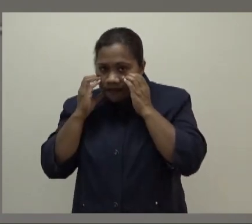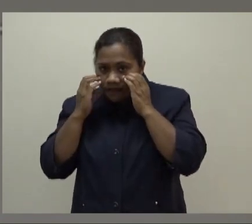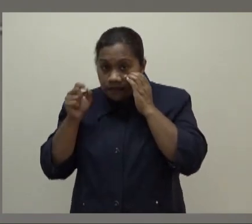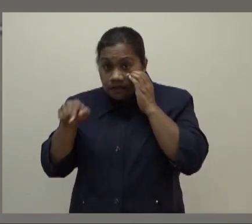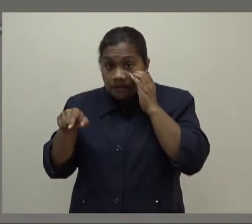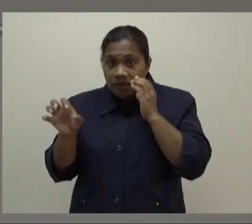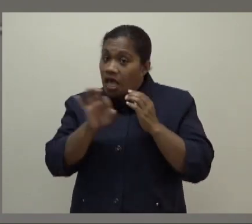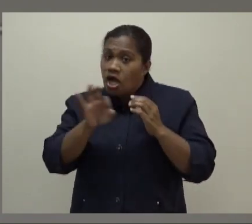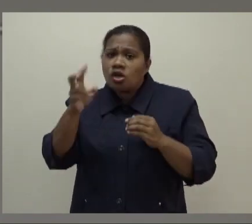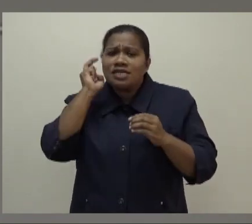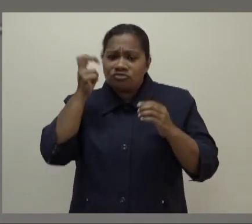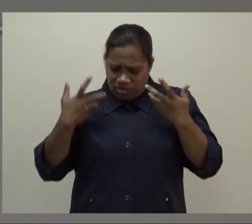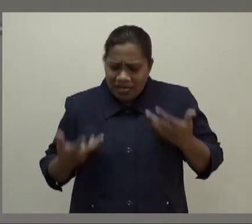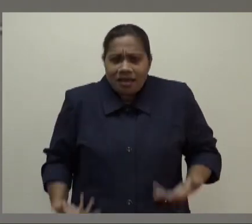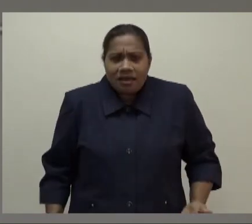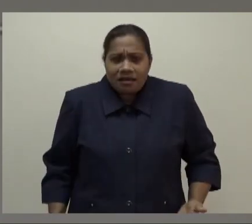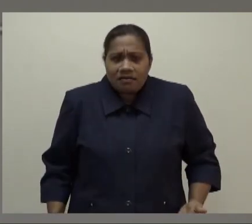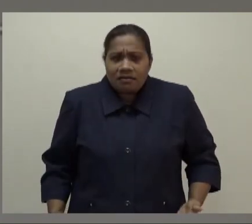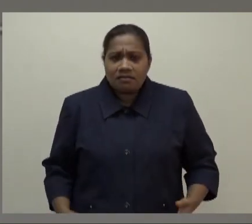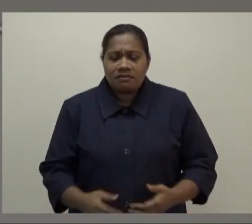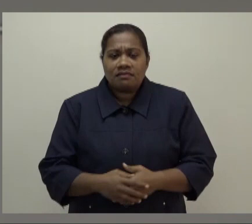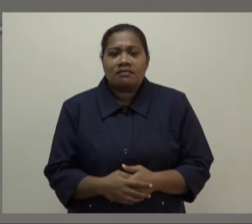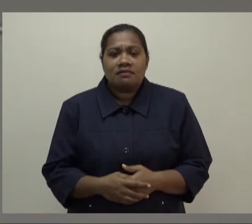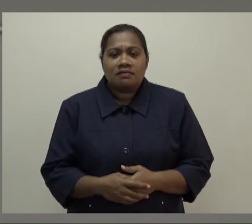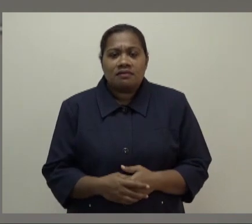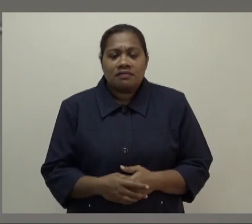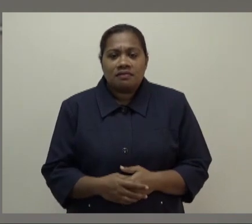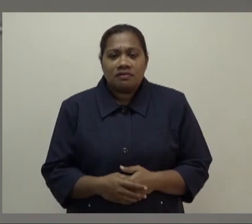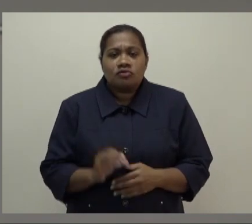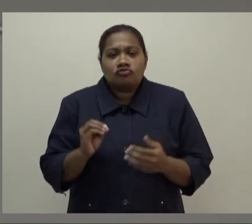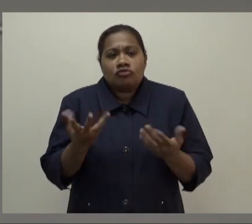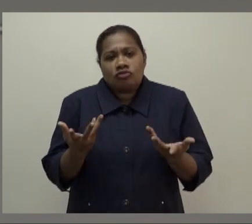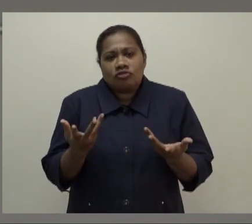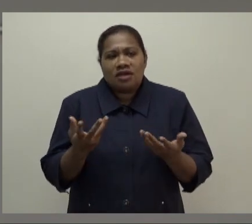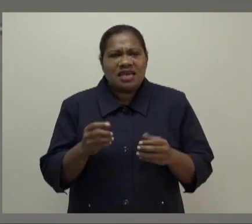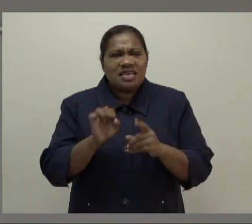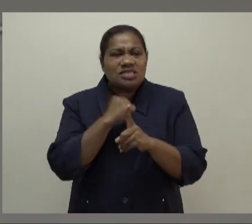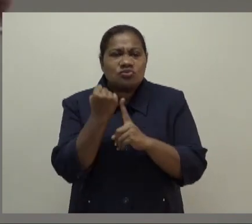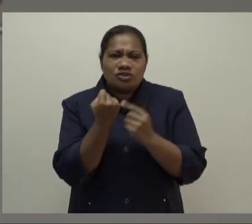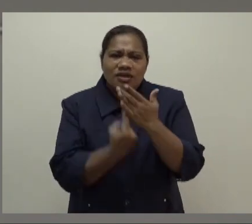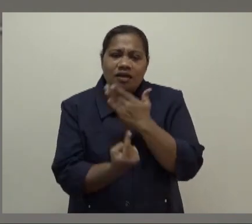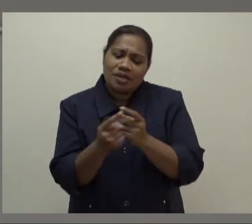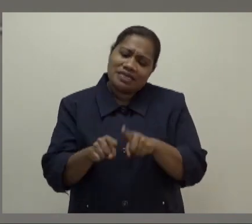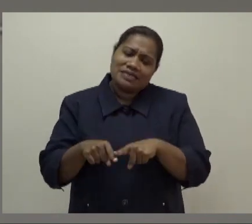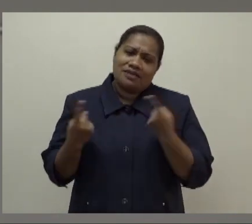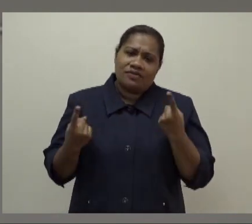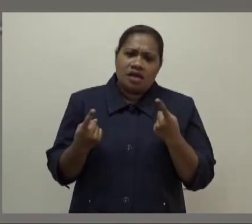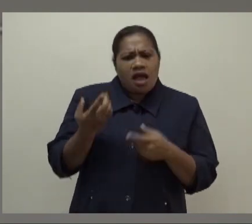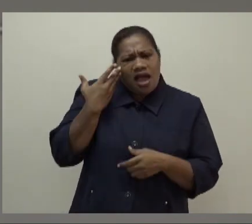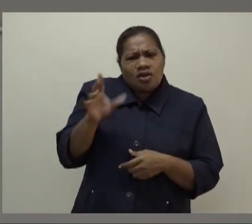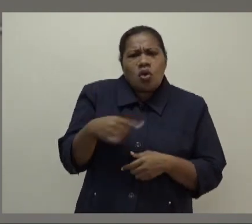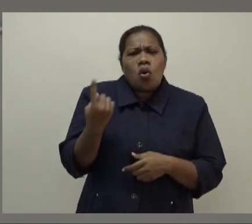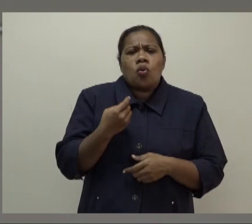are not in training gear and they tell us they are training. So each situation is different. So I don't know who's been telling you